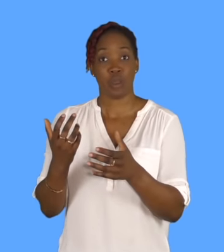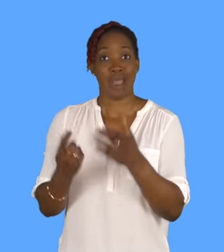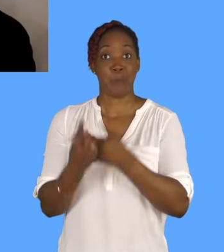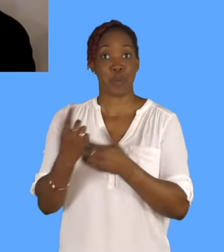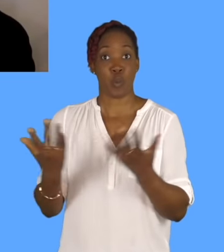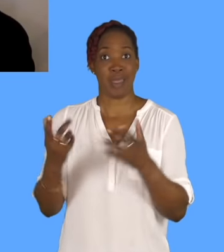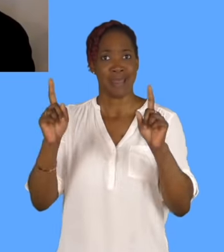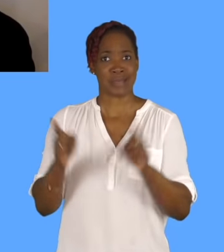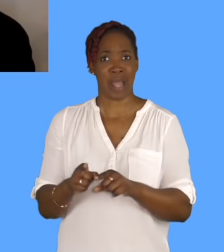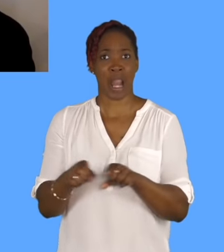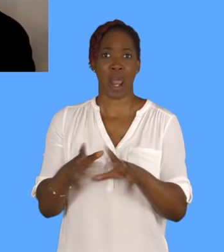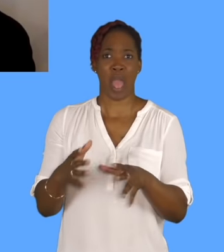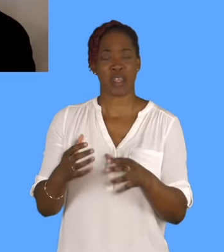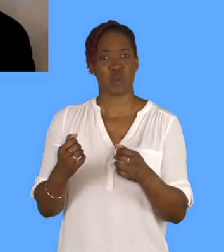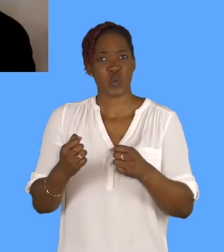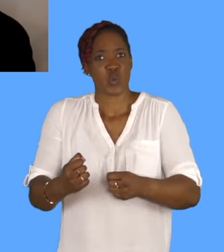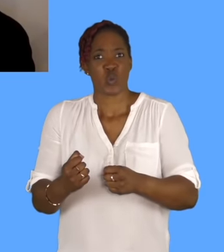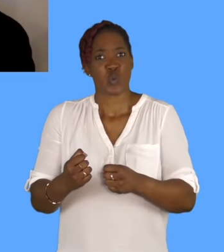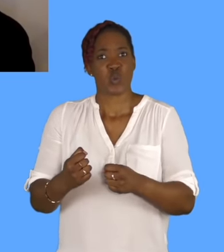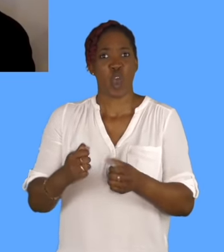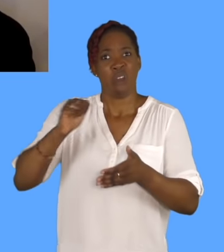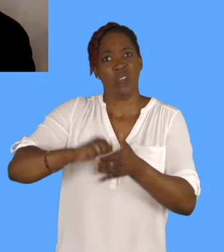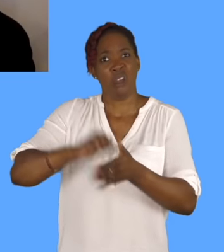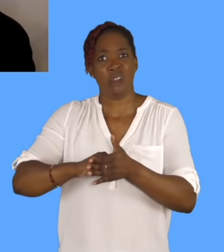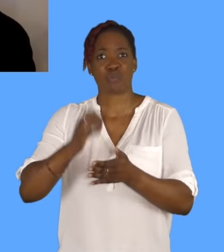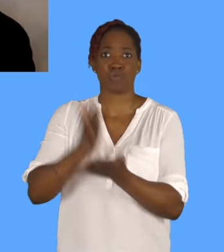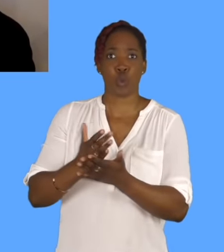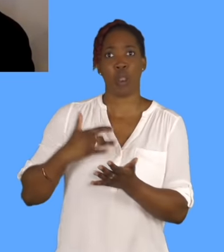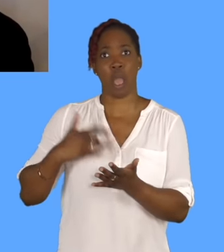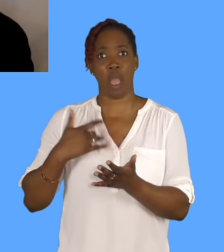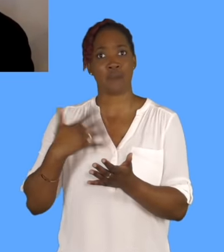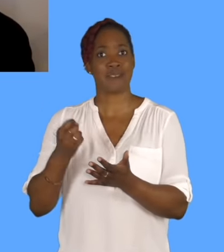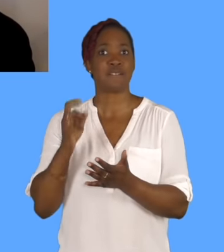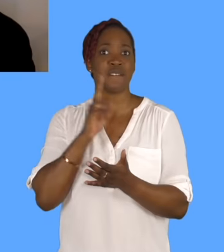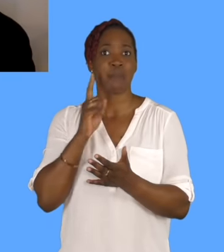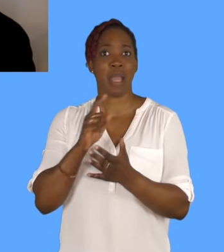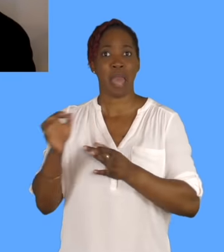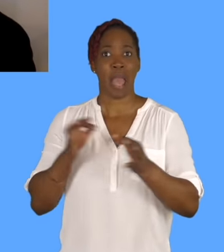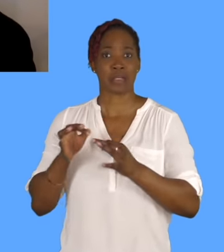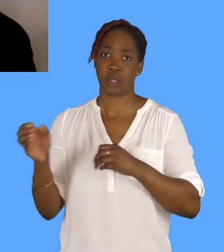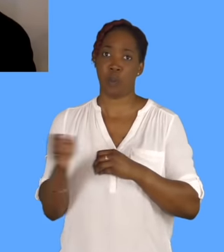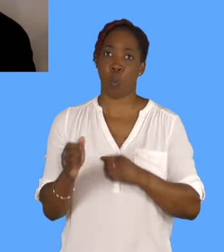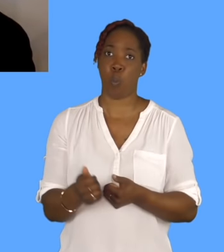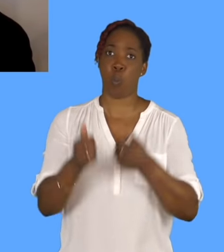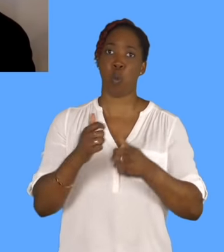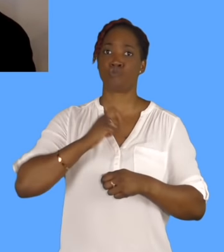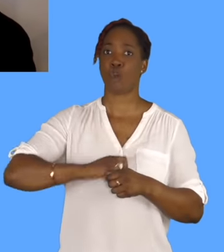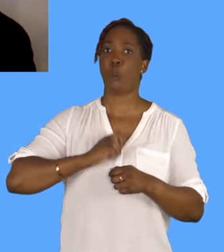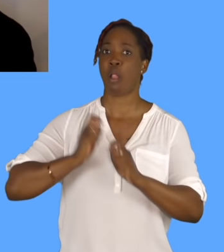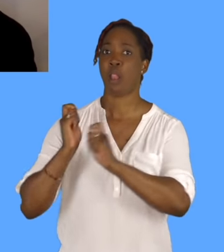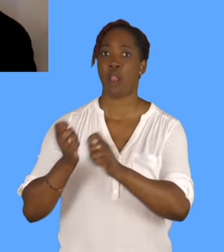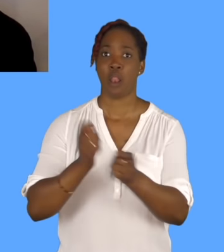given the female actors some great roles, you know what I mean? Yeah, yeah, yeah. And it's fantastic, because I've got three girls